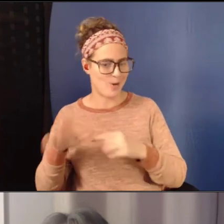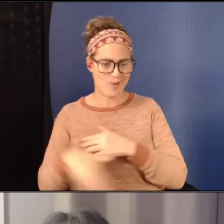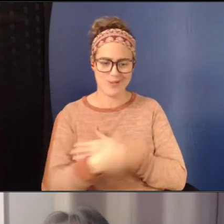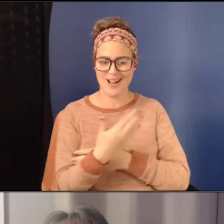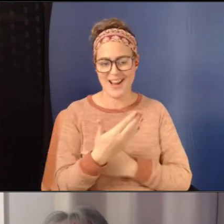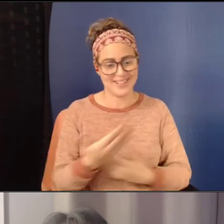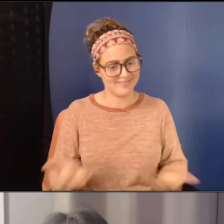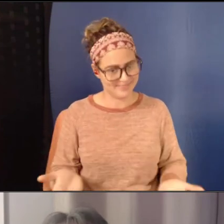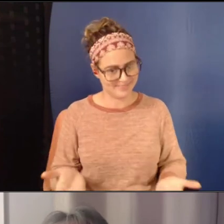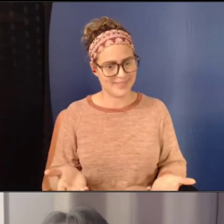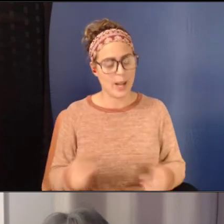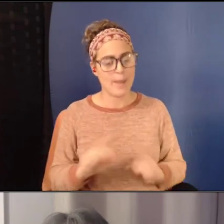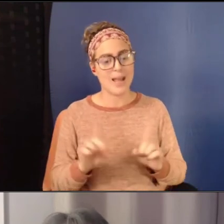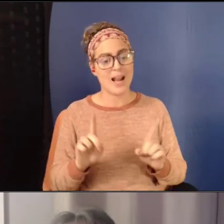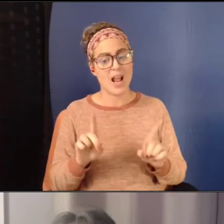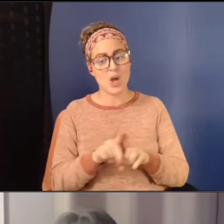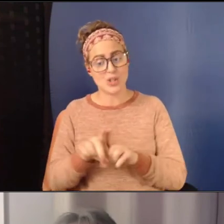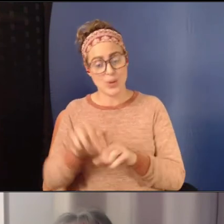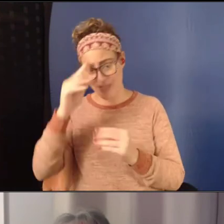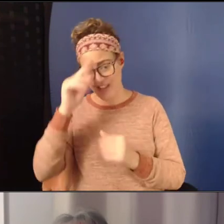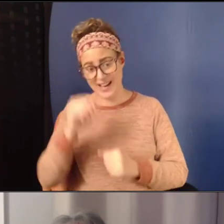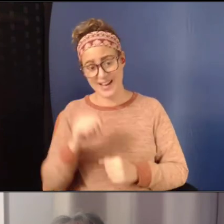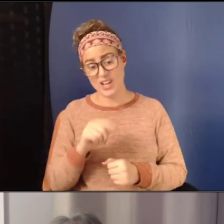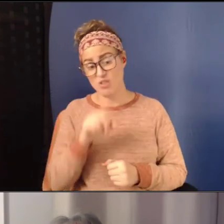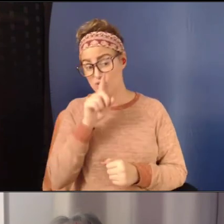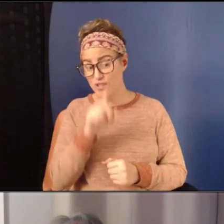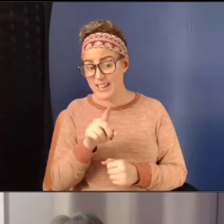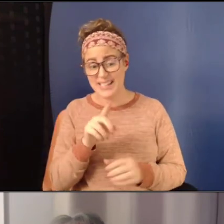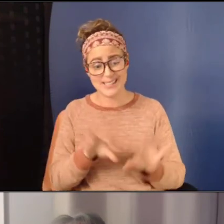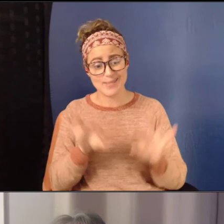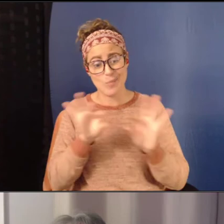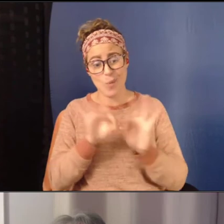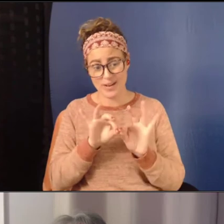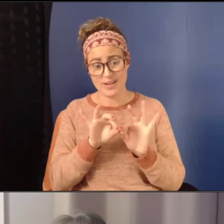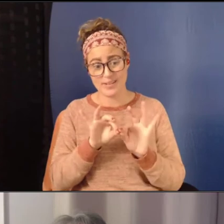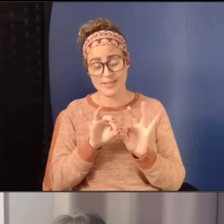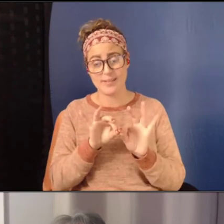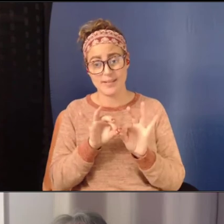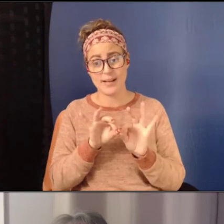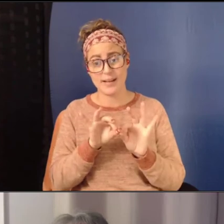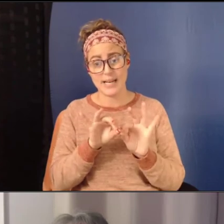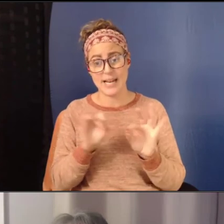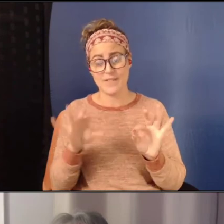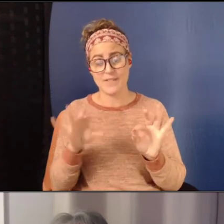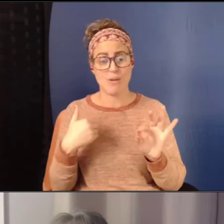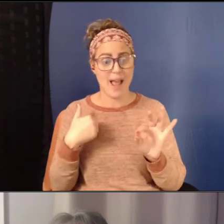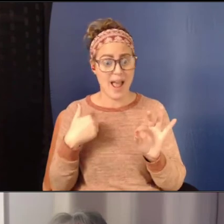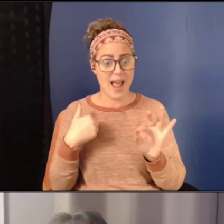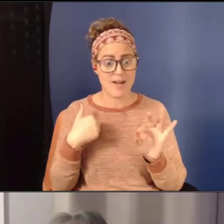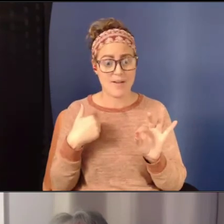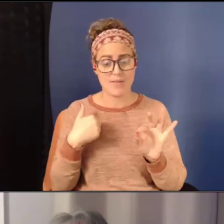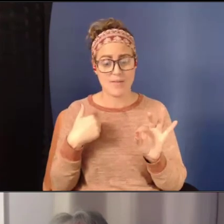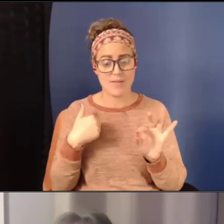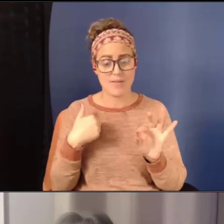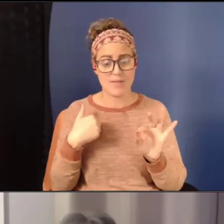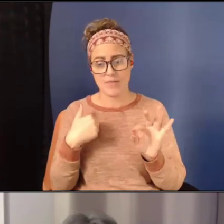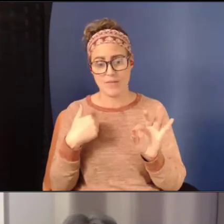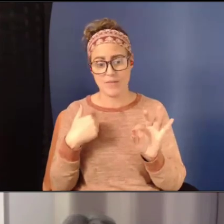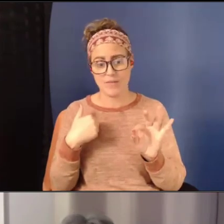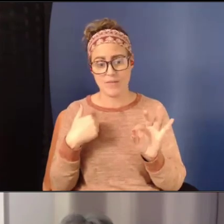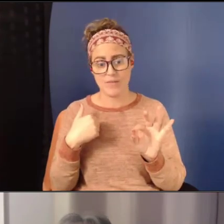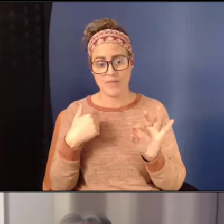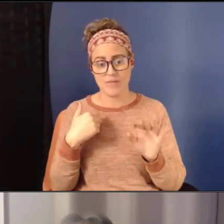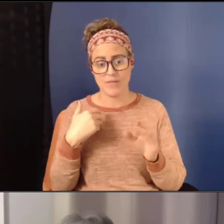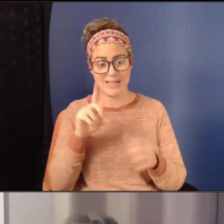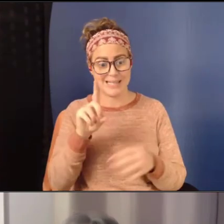I also think it's important to, you know, if you have some YRB data, you know, is there some